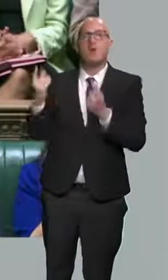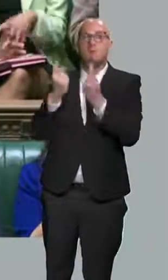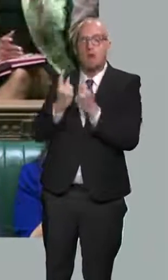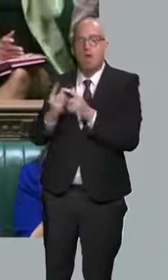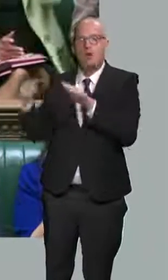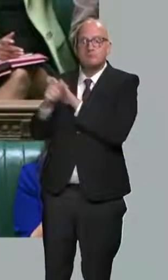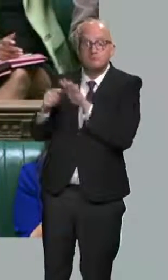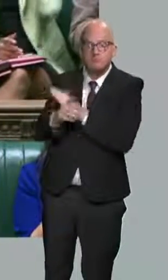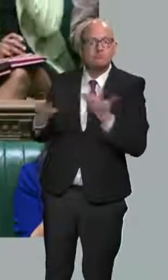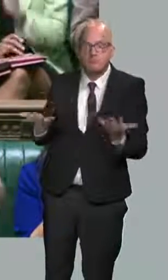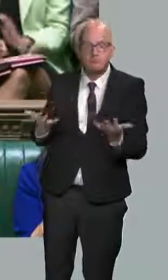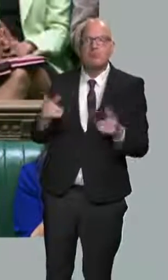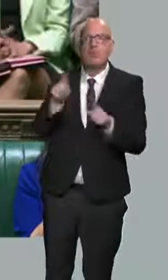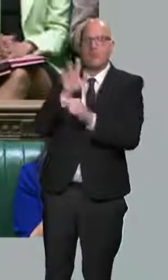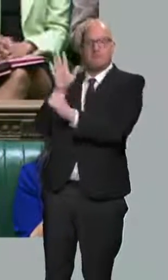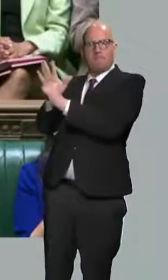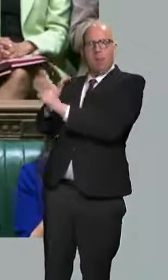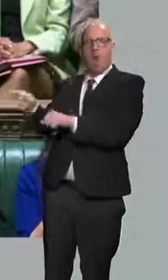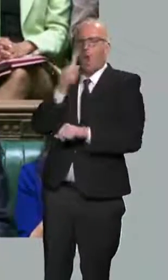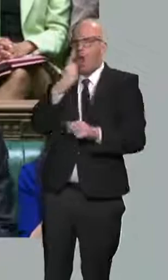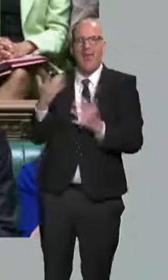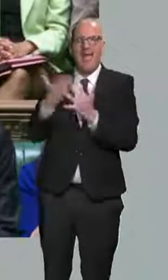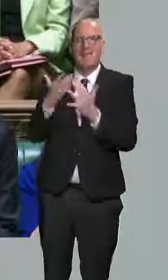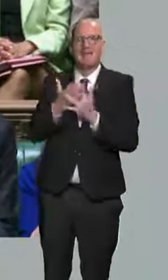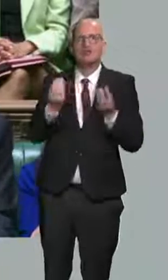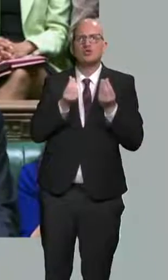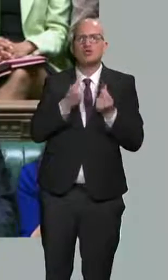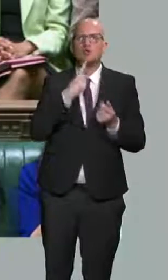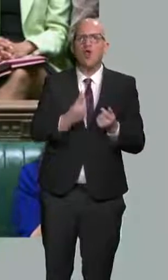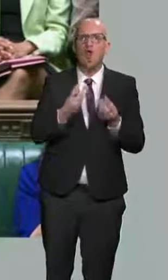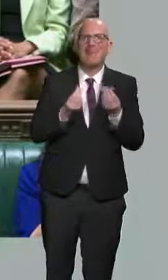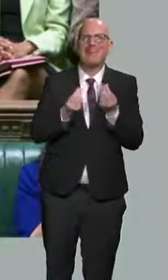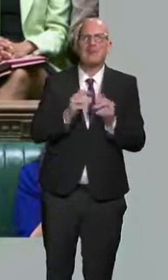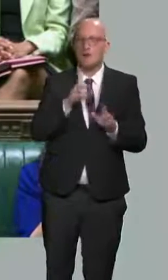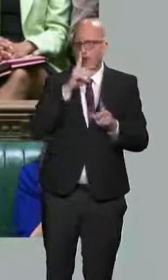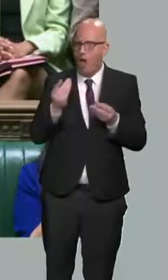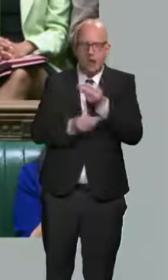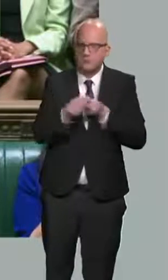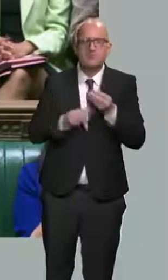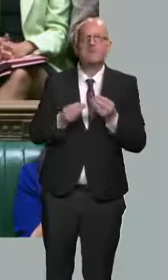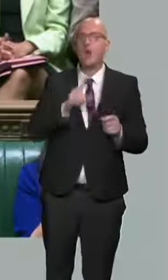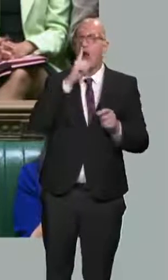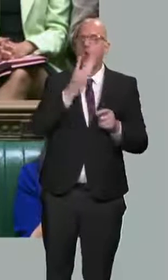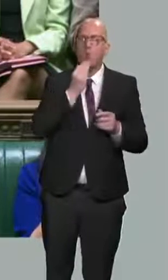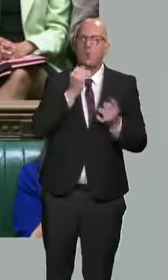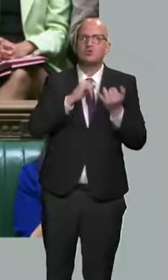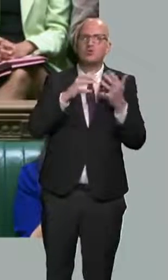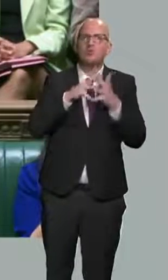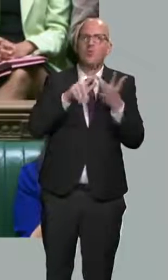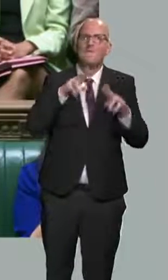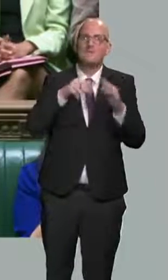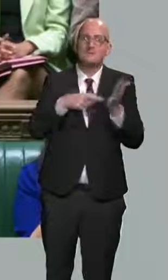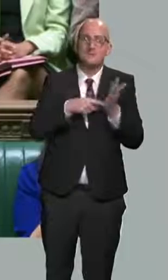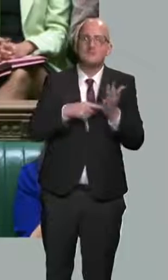access to sterling clearing, to insurance, to the UK's capital markets, to SWIFT, and we have targeted the Russian central